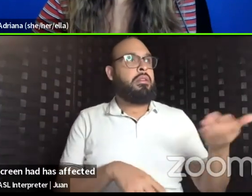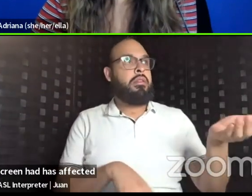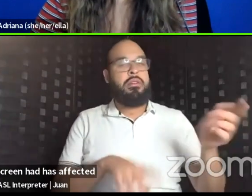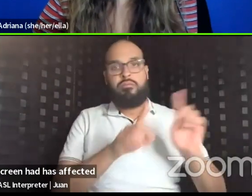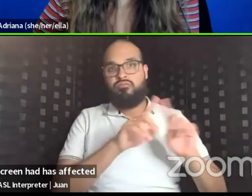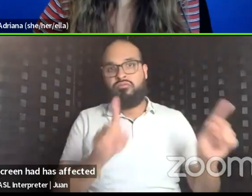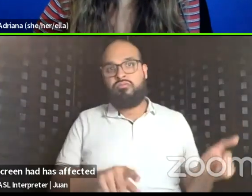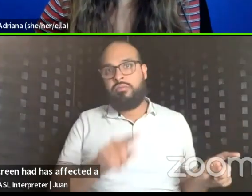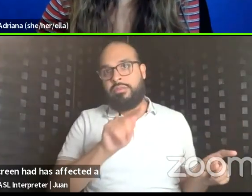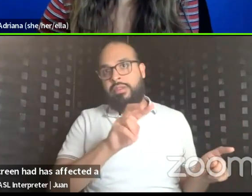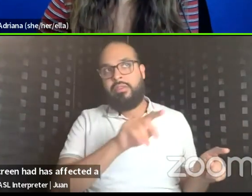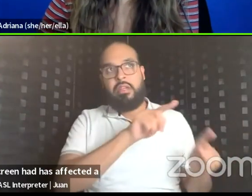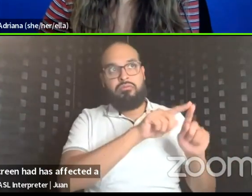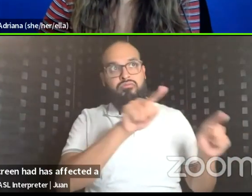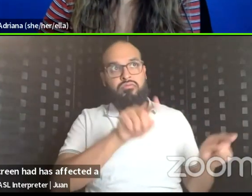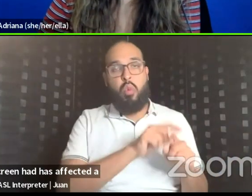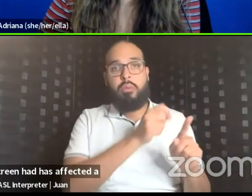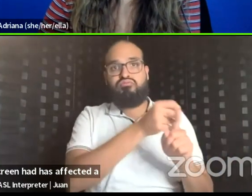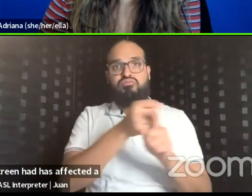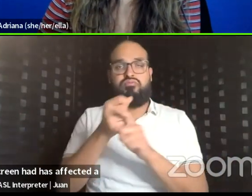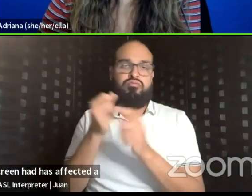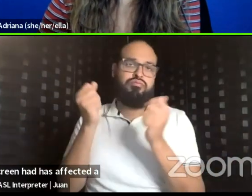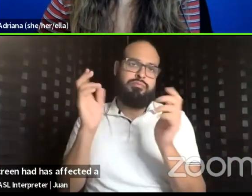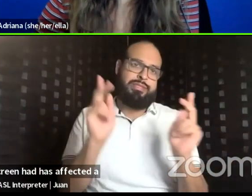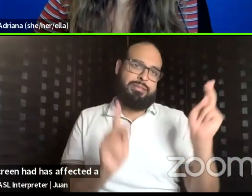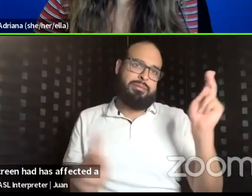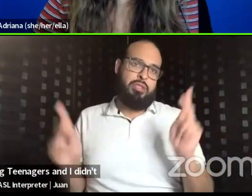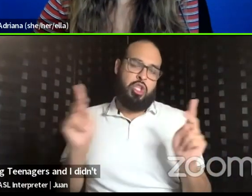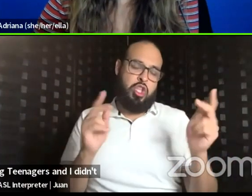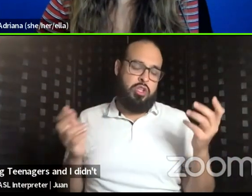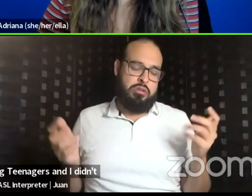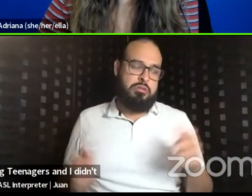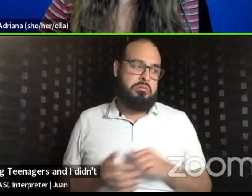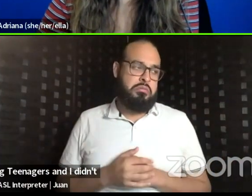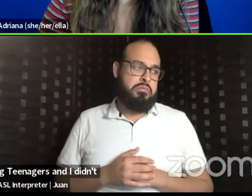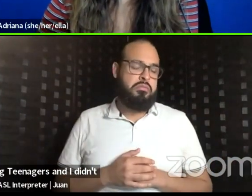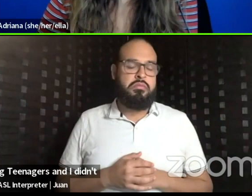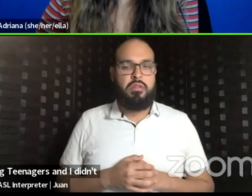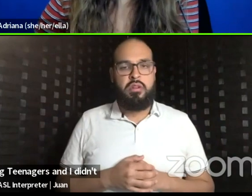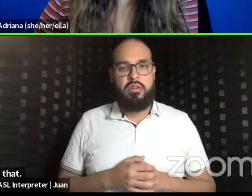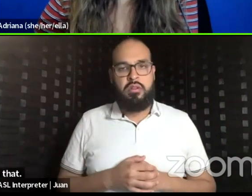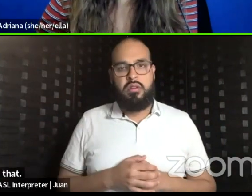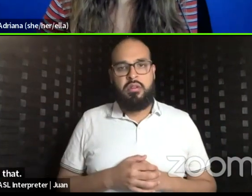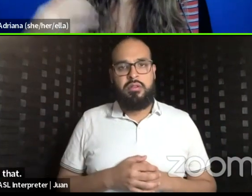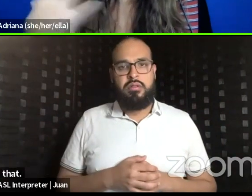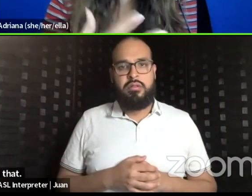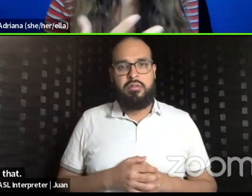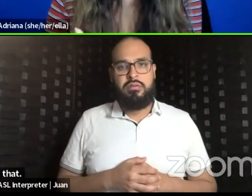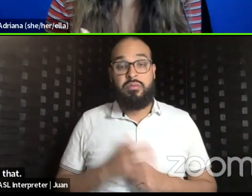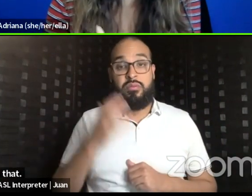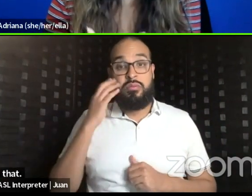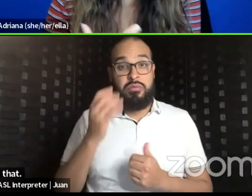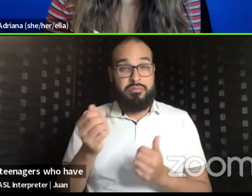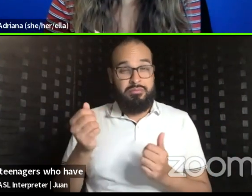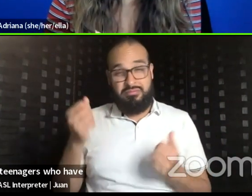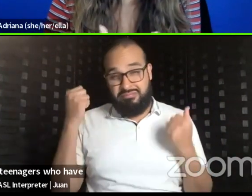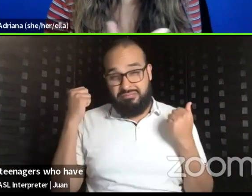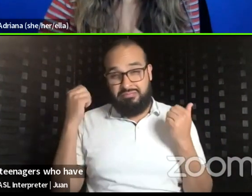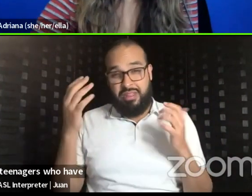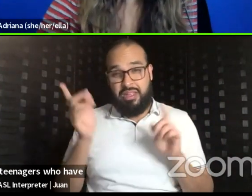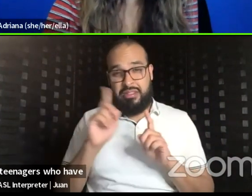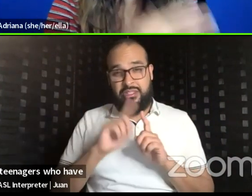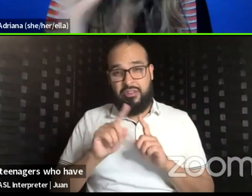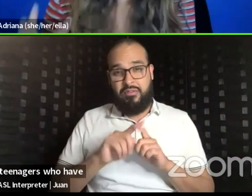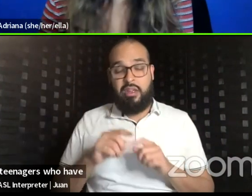including teenagers. And I did mention that I know, I know several teenagers who thrived on screen,